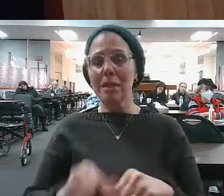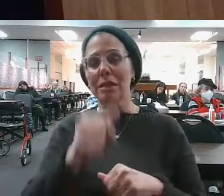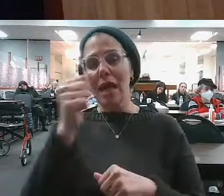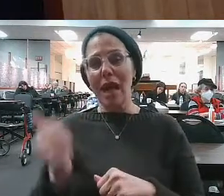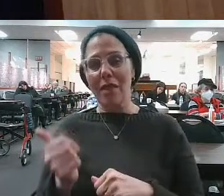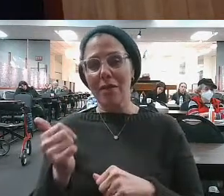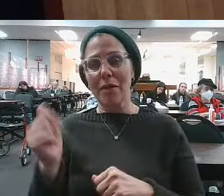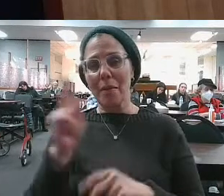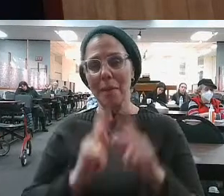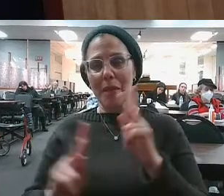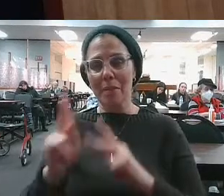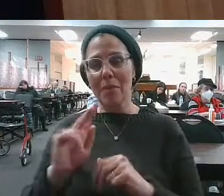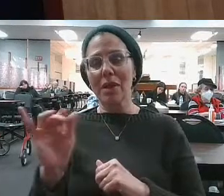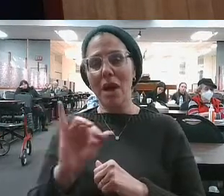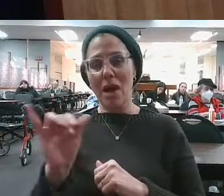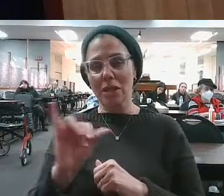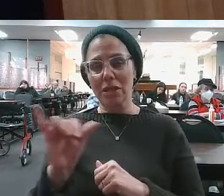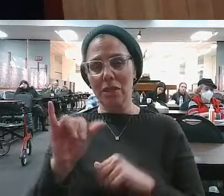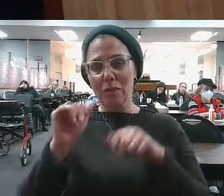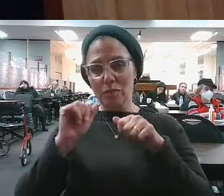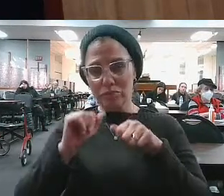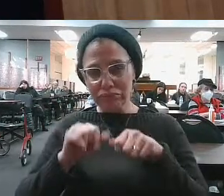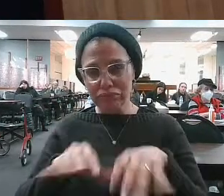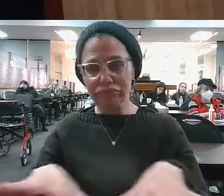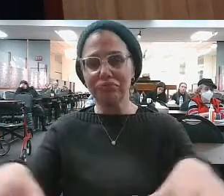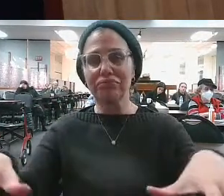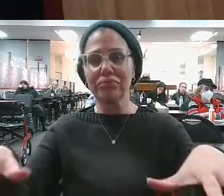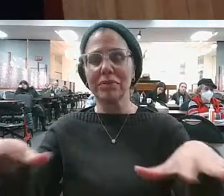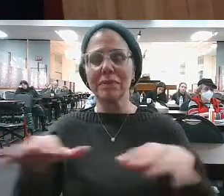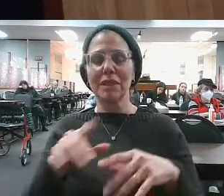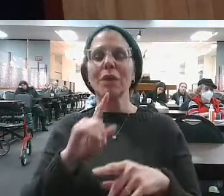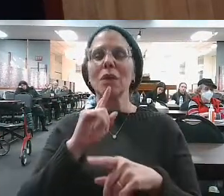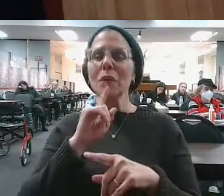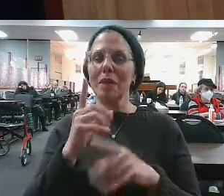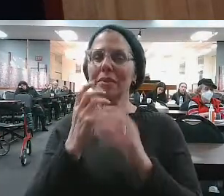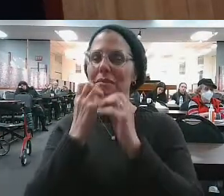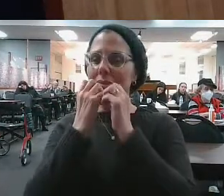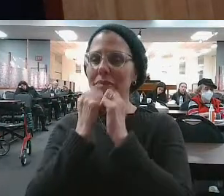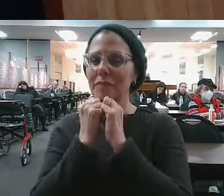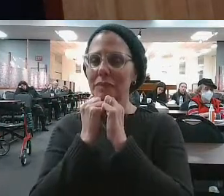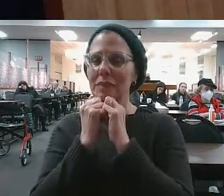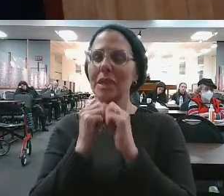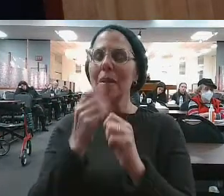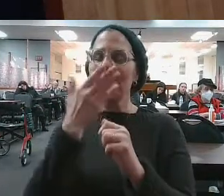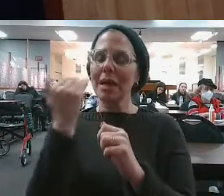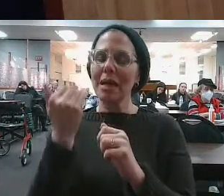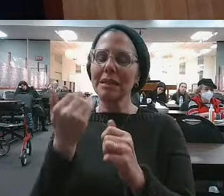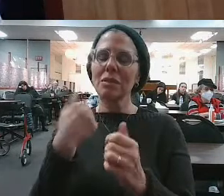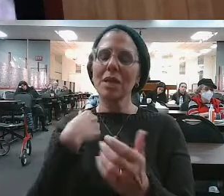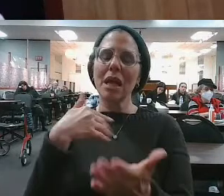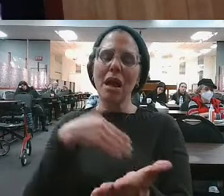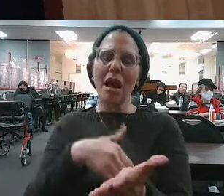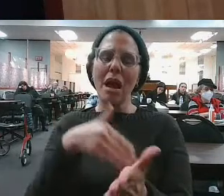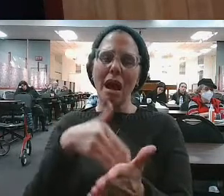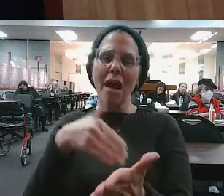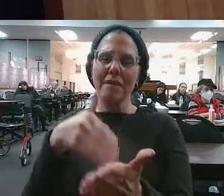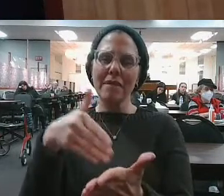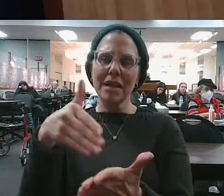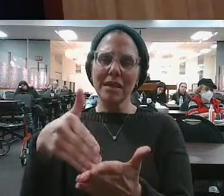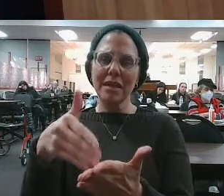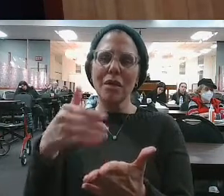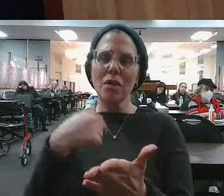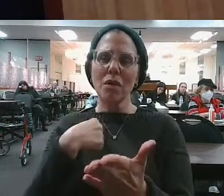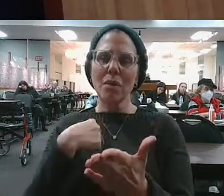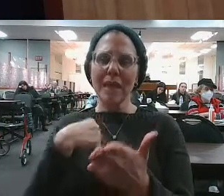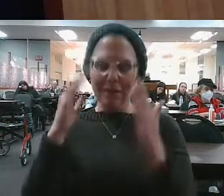also. And this is so incredibly important. Because all too often, we focus on personalistic